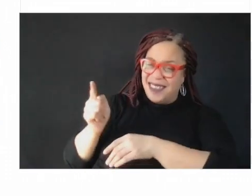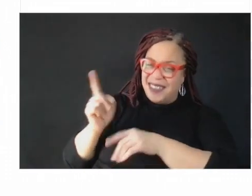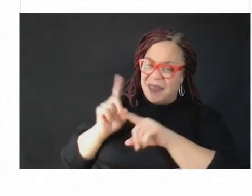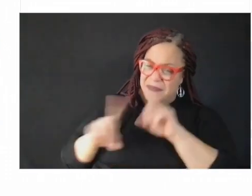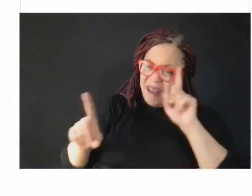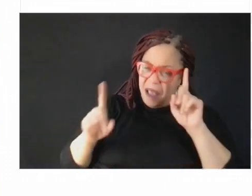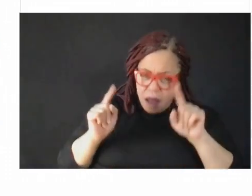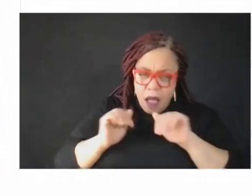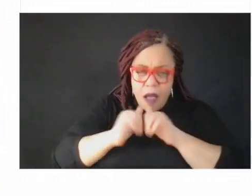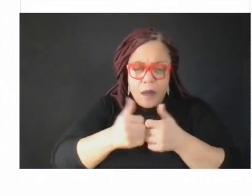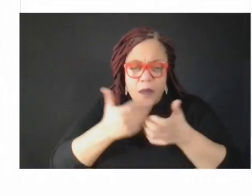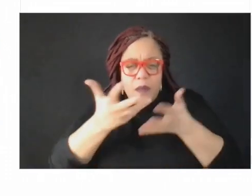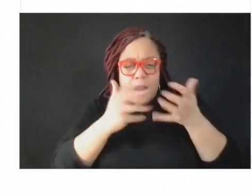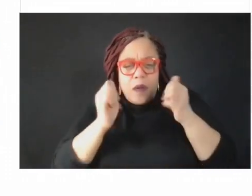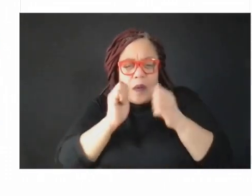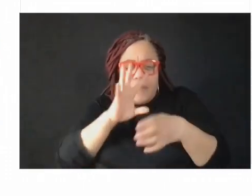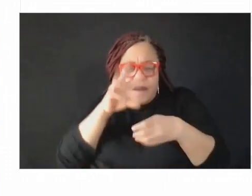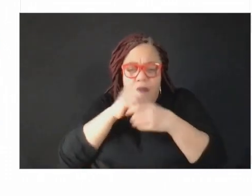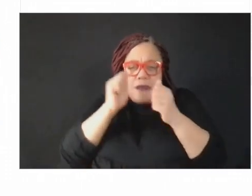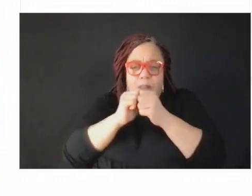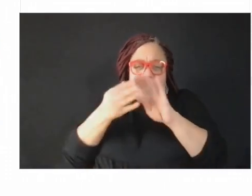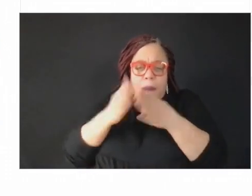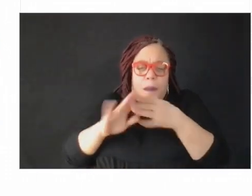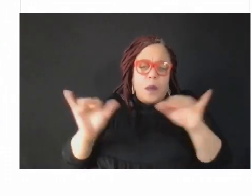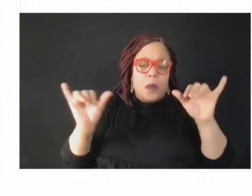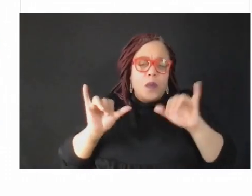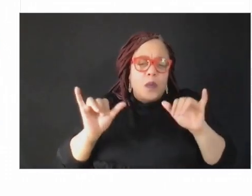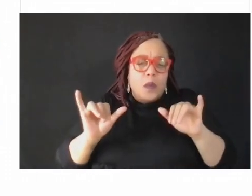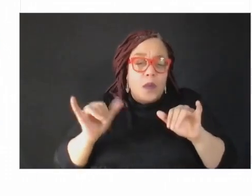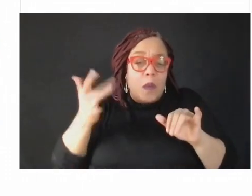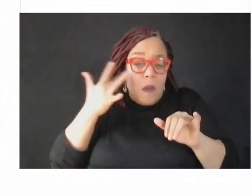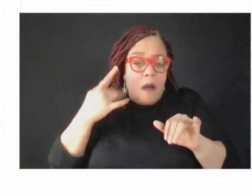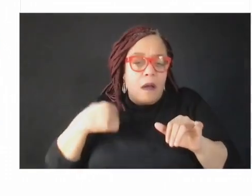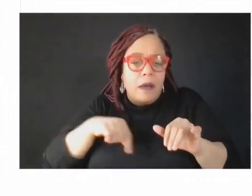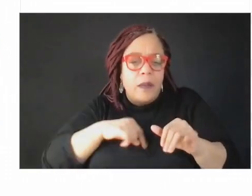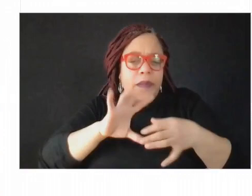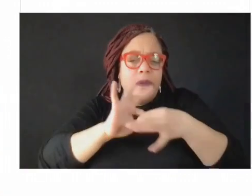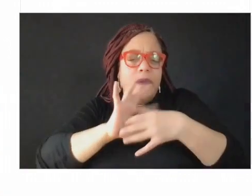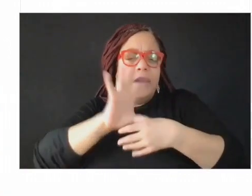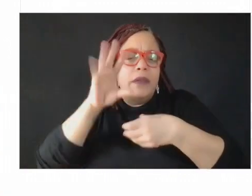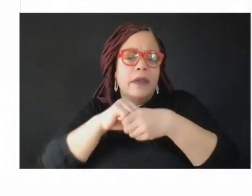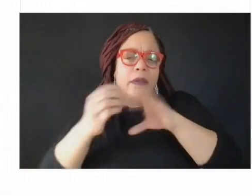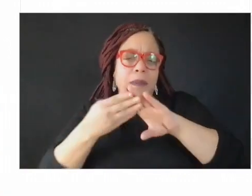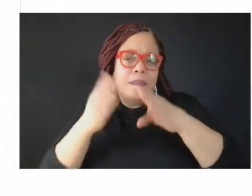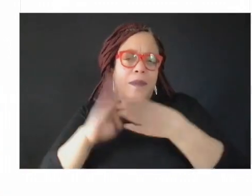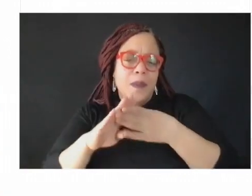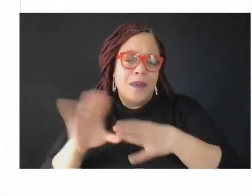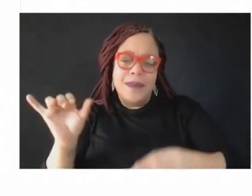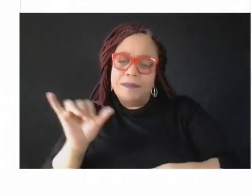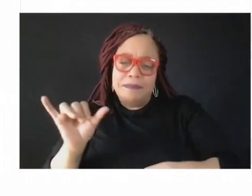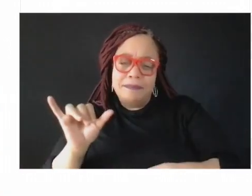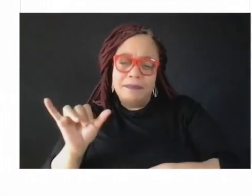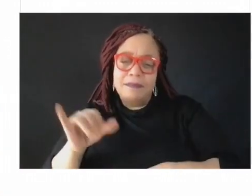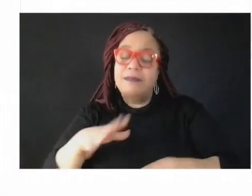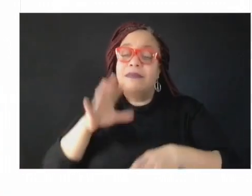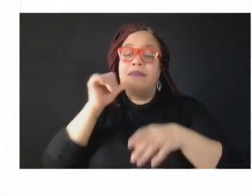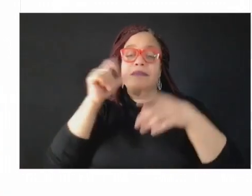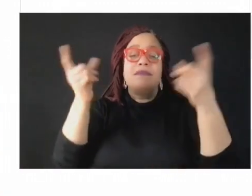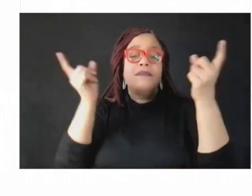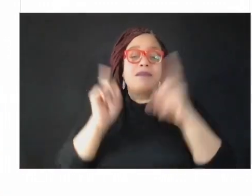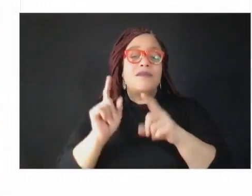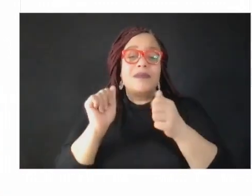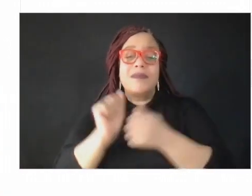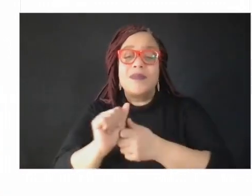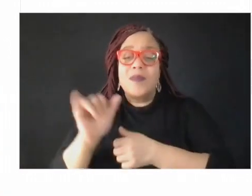community because ultimately we are of the community as well. So I completely agree about promotoras and community health workers